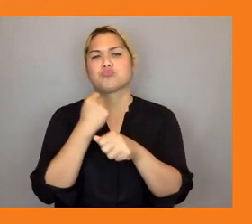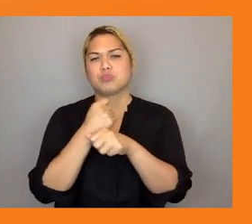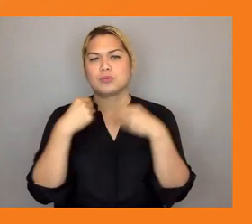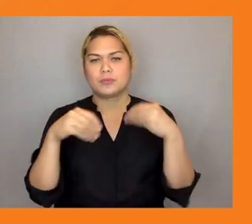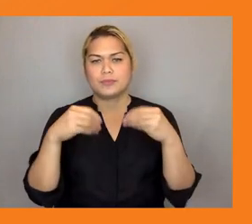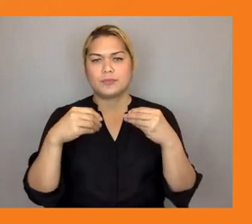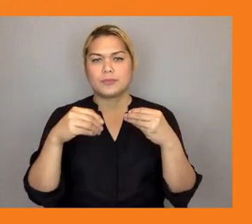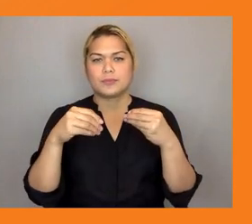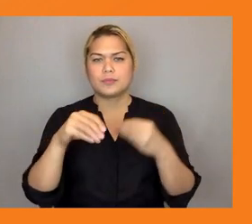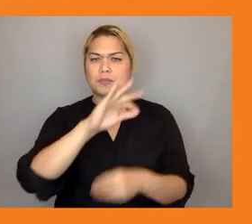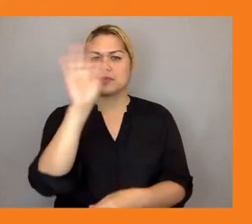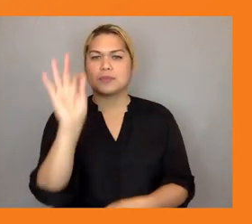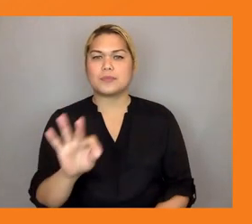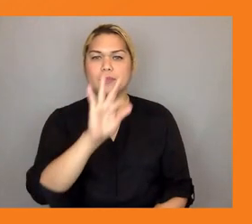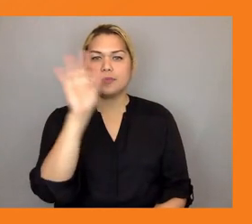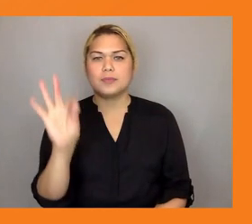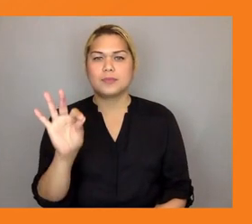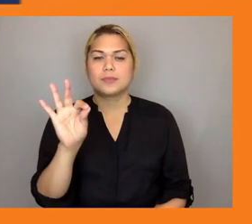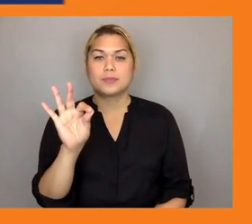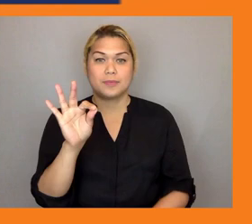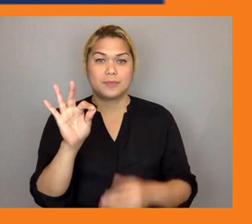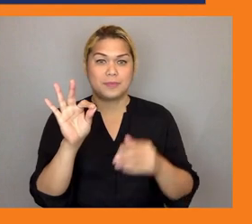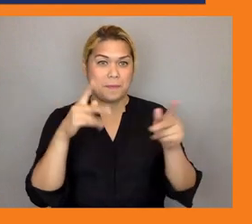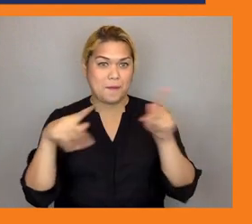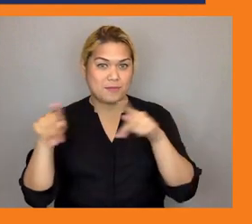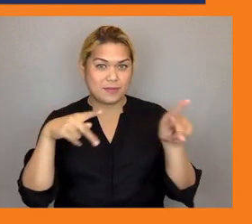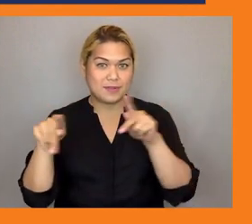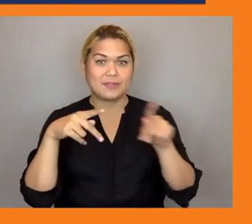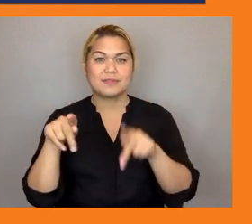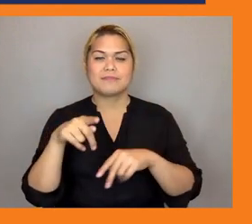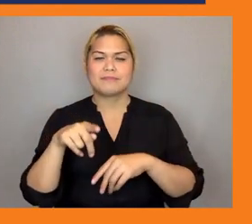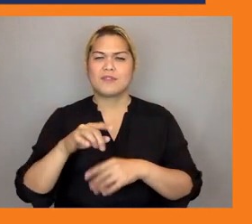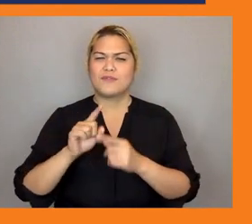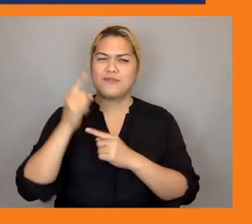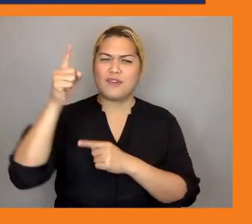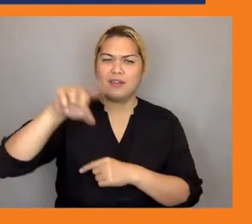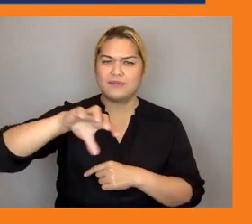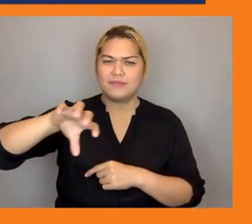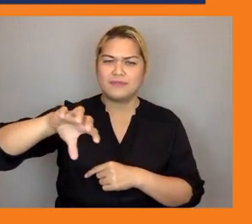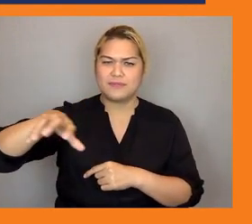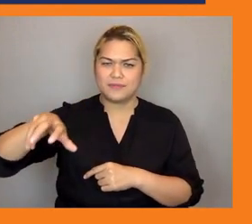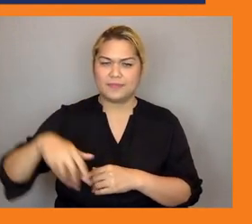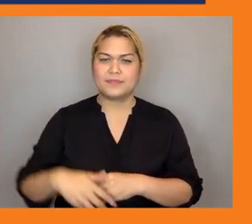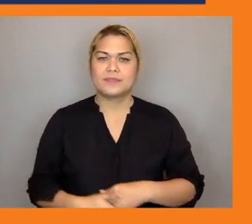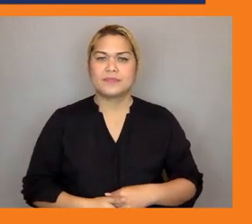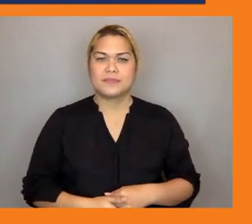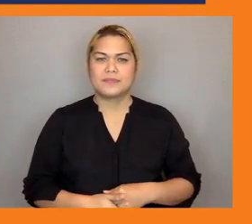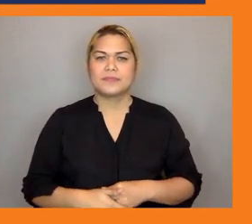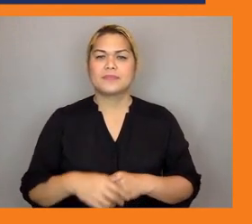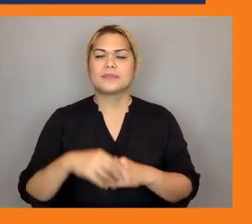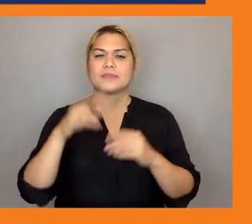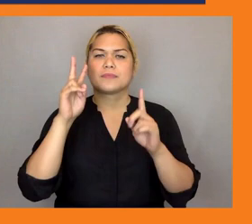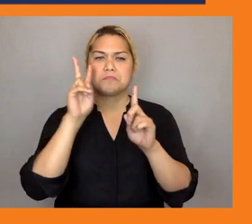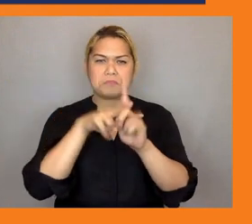communities access training and employment opportunities in the green economy when they don't have